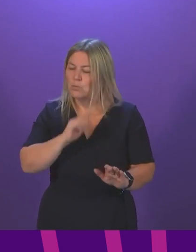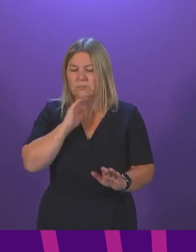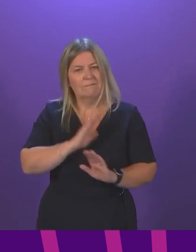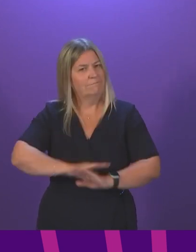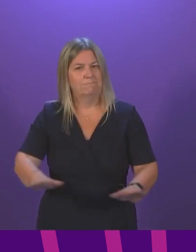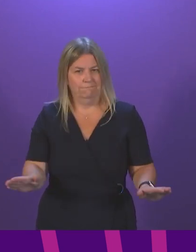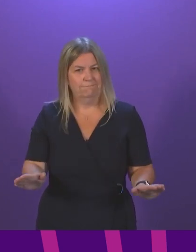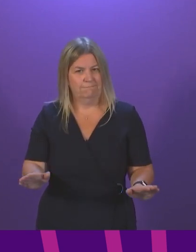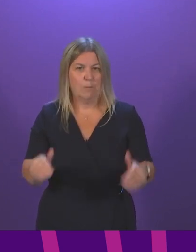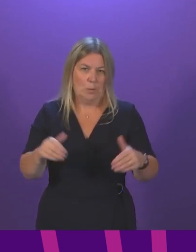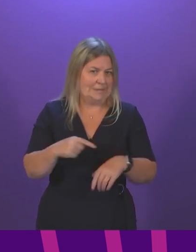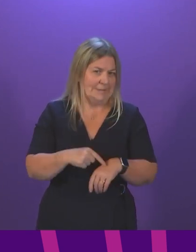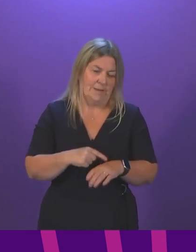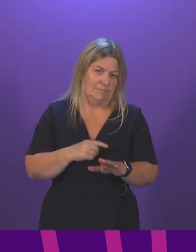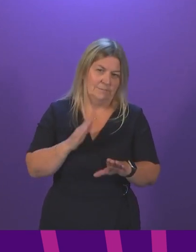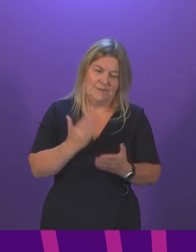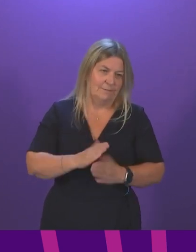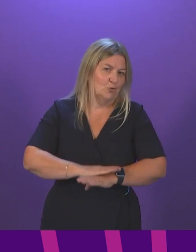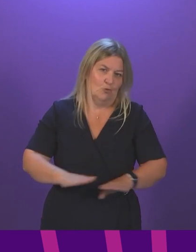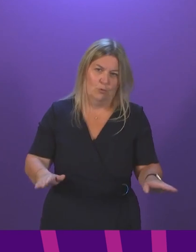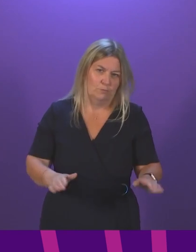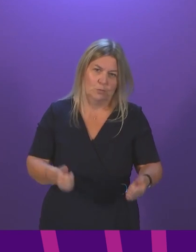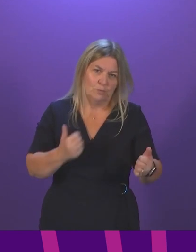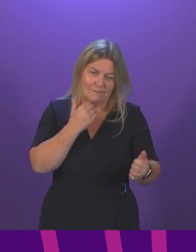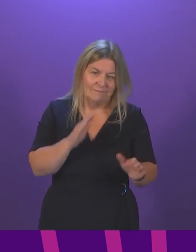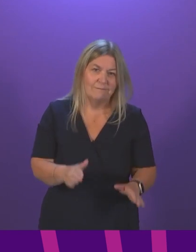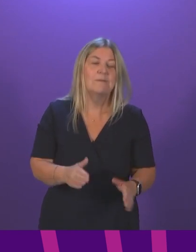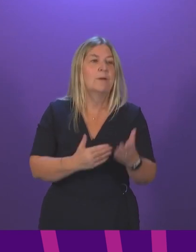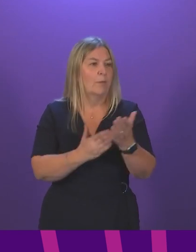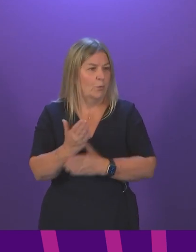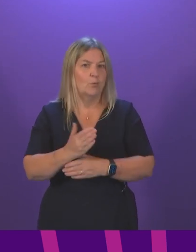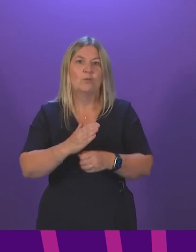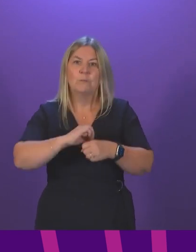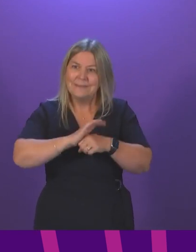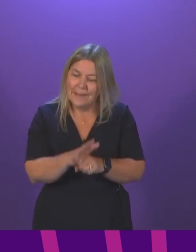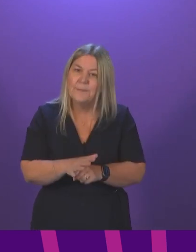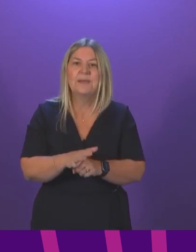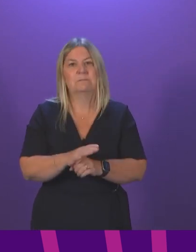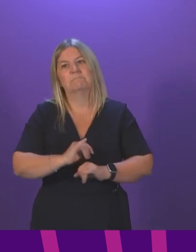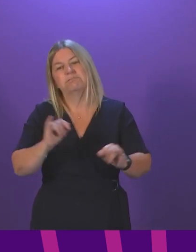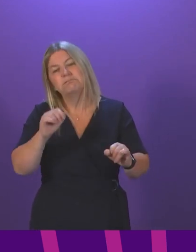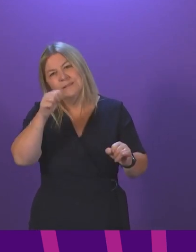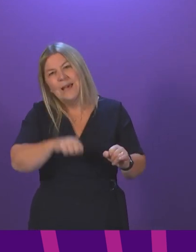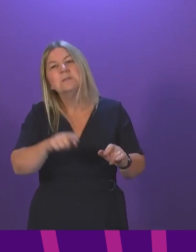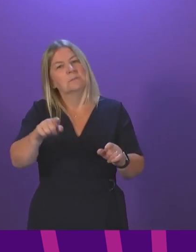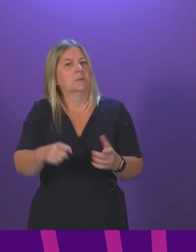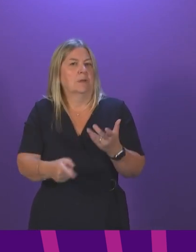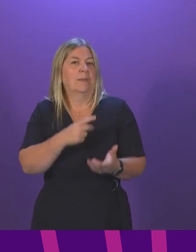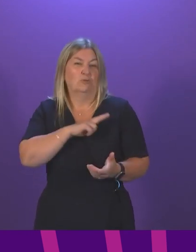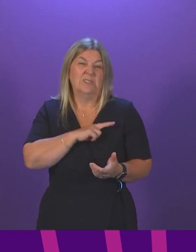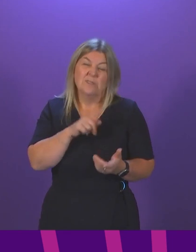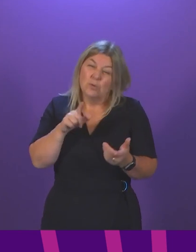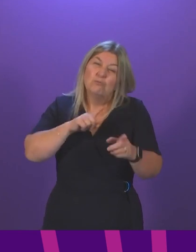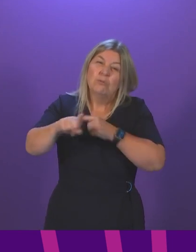right now. It is not acceptable even during pandemic conditions, which is why we are focused on finding the solutions to